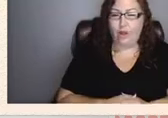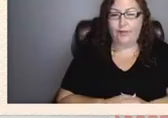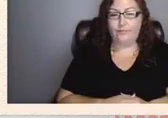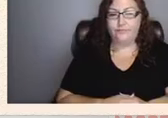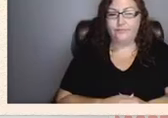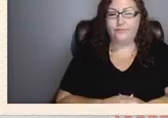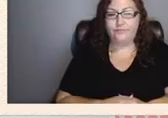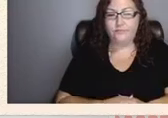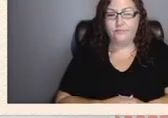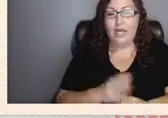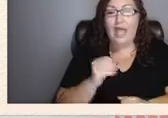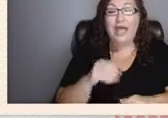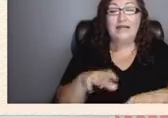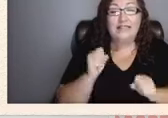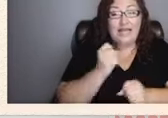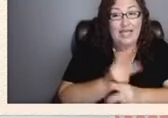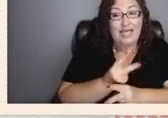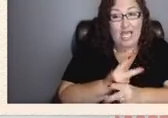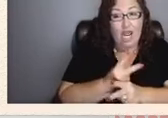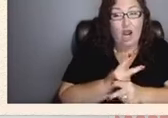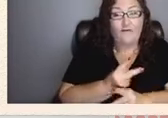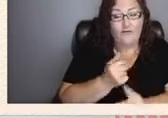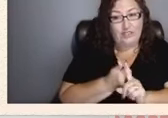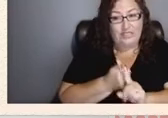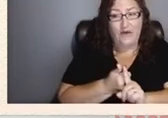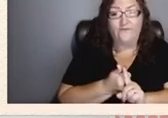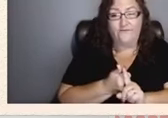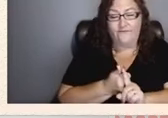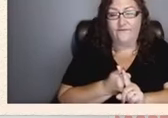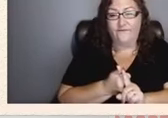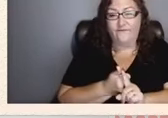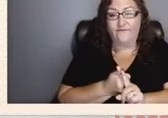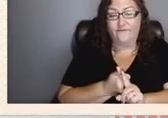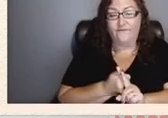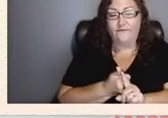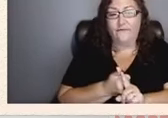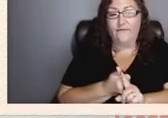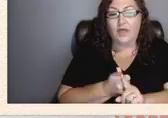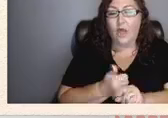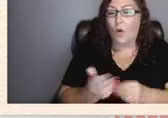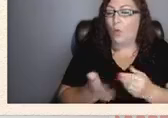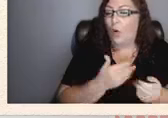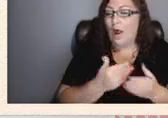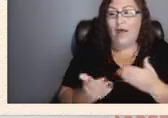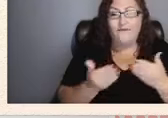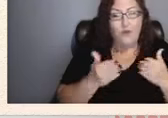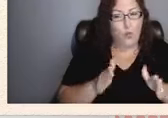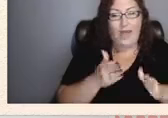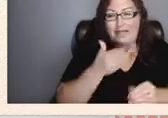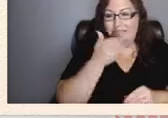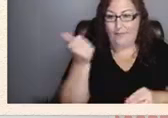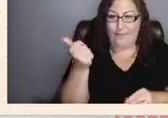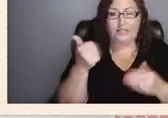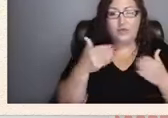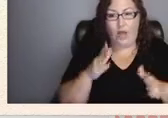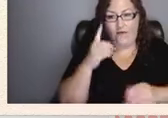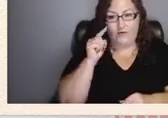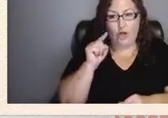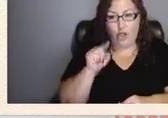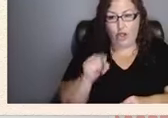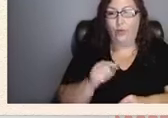and take care of yourself in whichever way is the best way for you